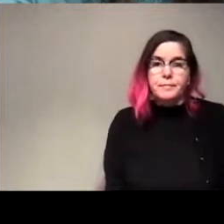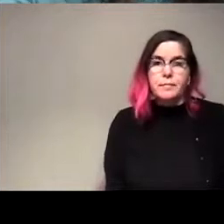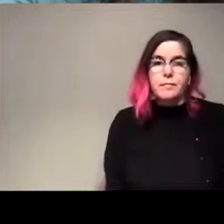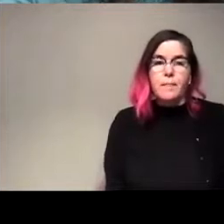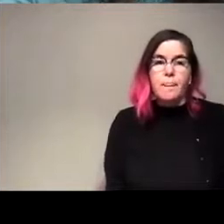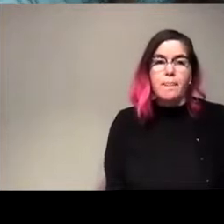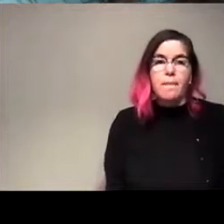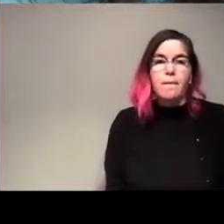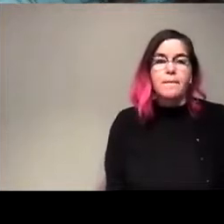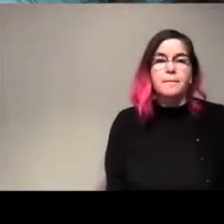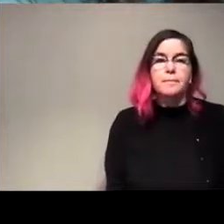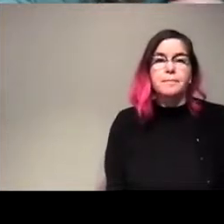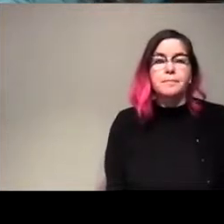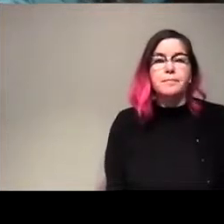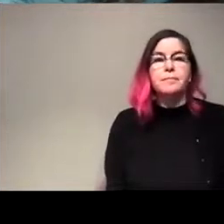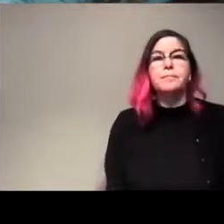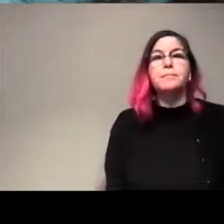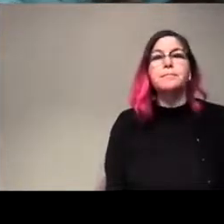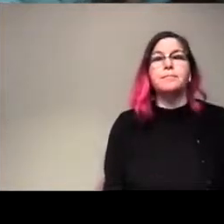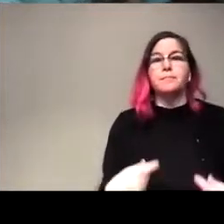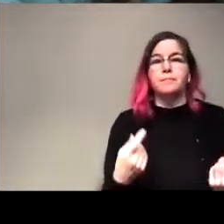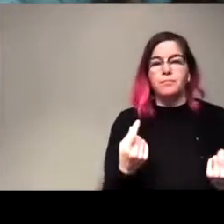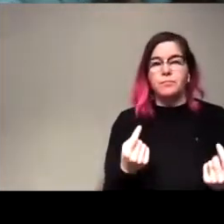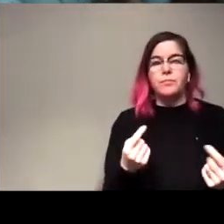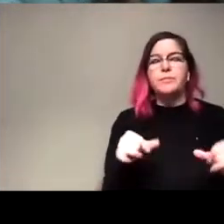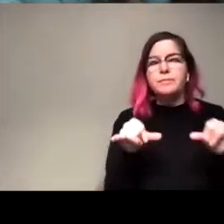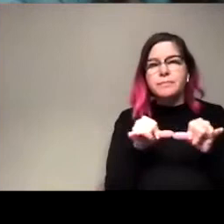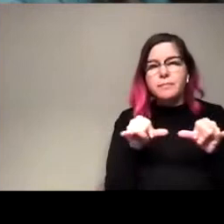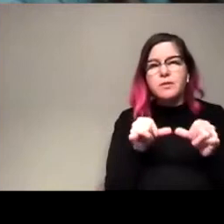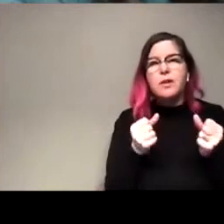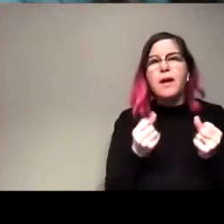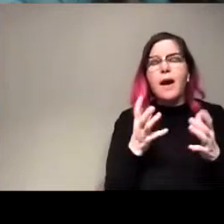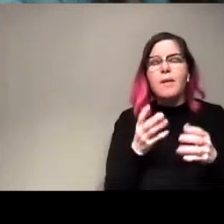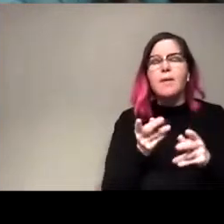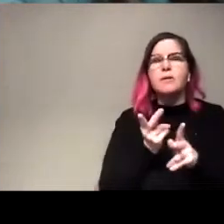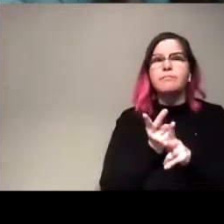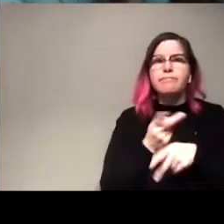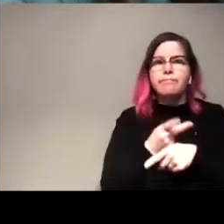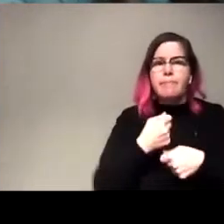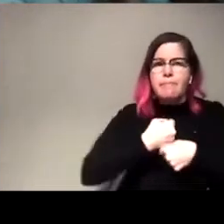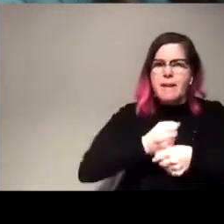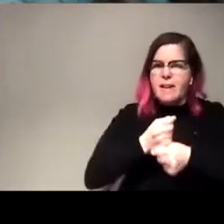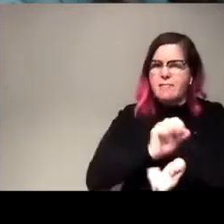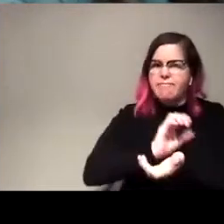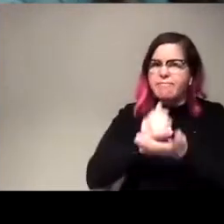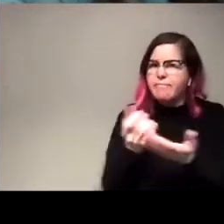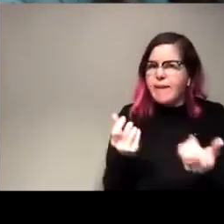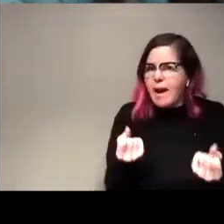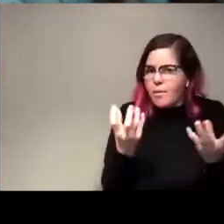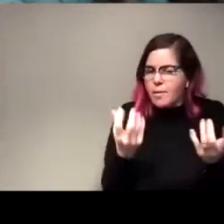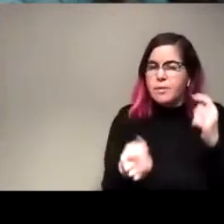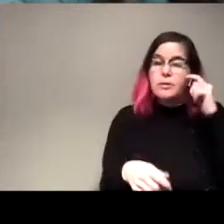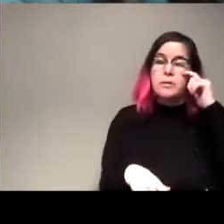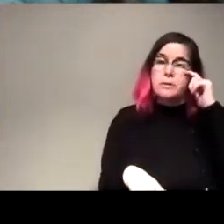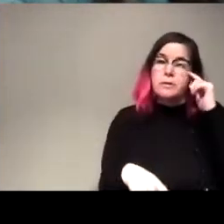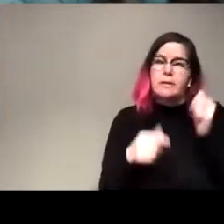And so, you know, one thing that we do is, for example, we just measure the amount of product that's made in these kinds of systems. And that, so